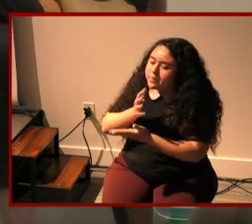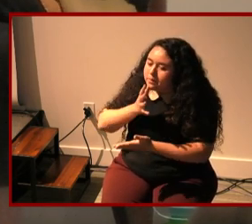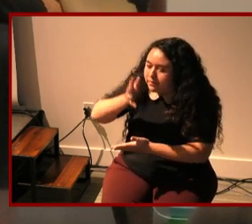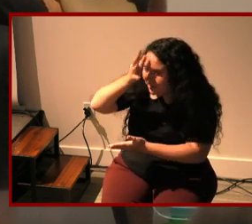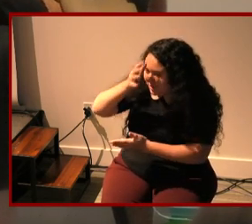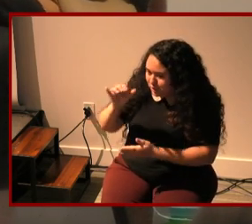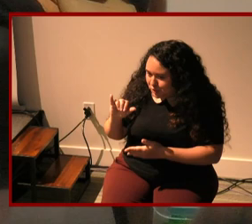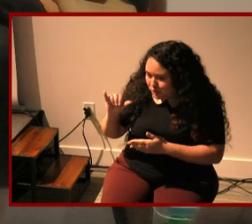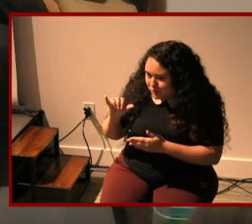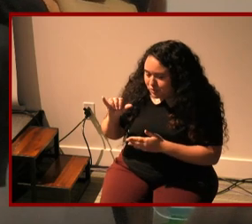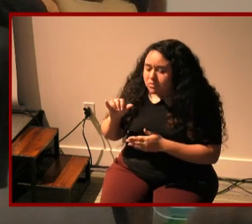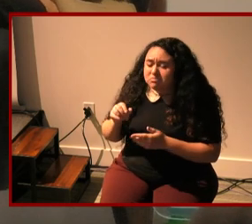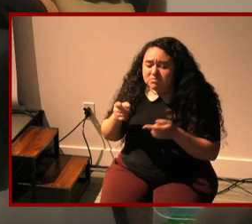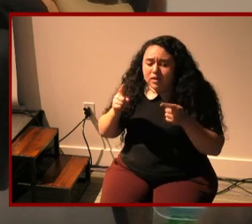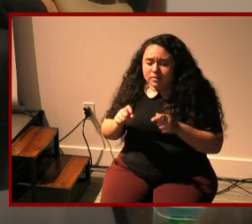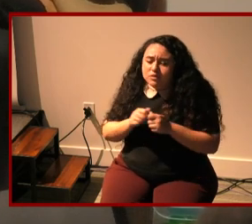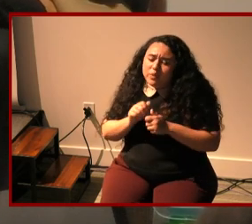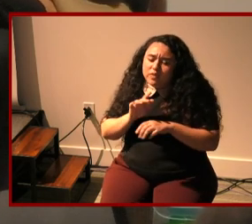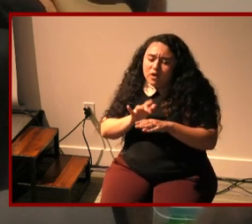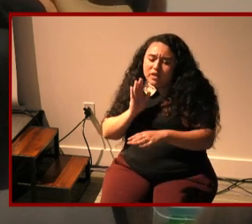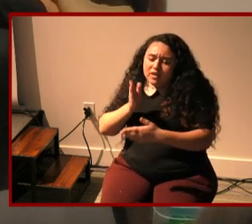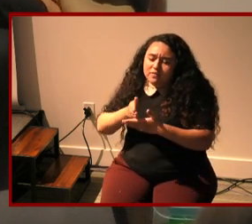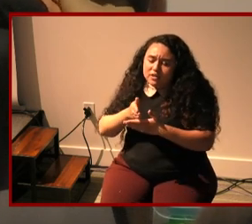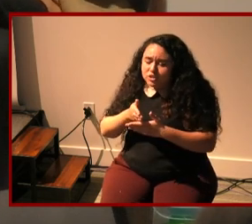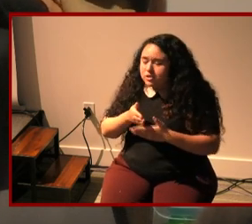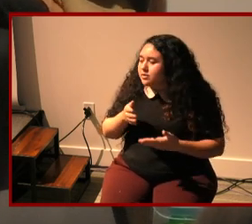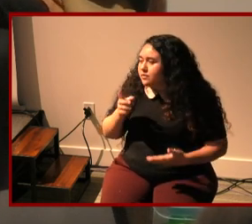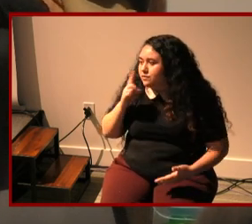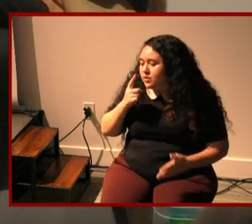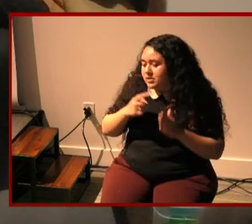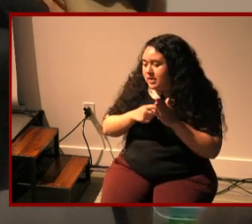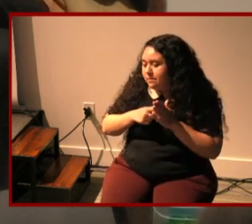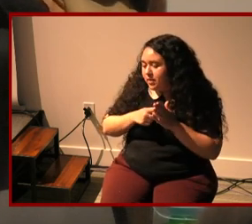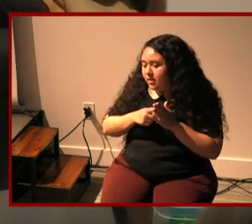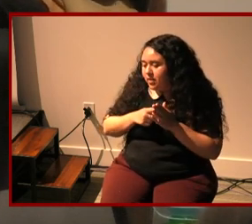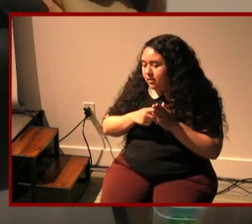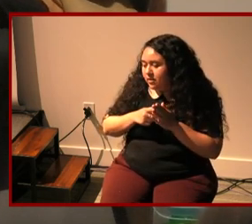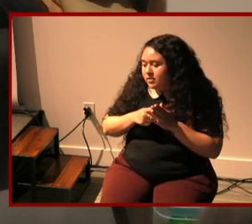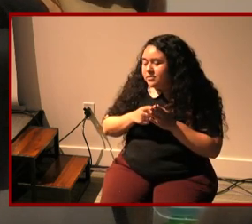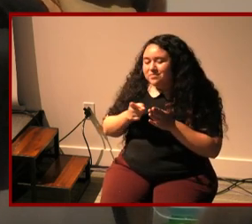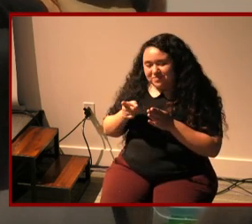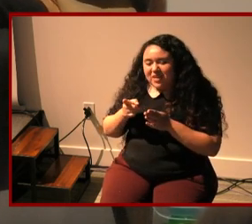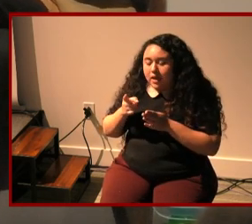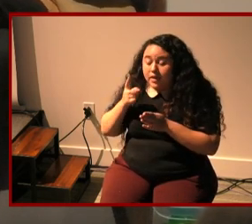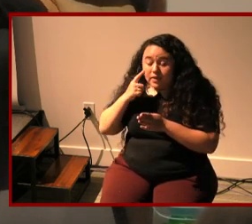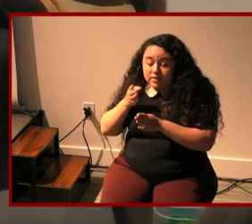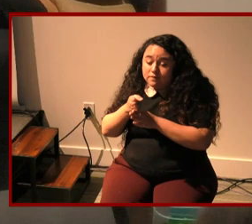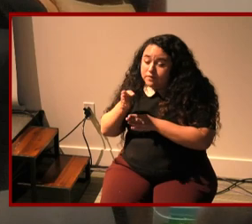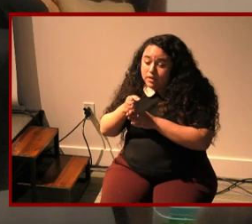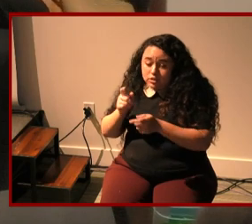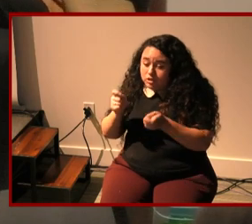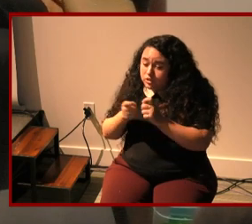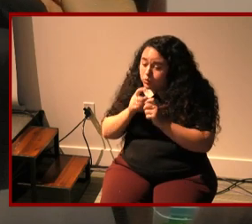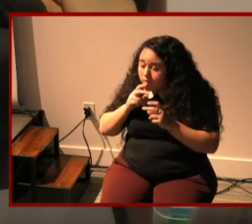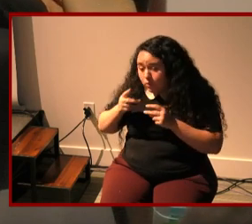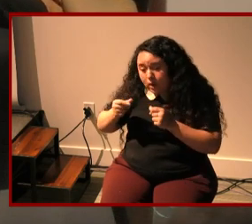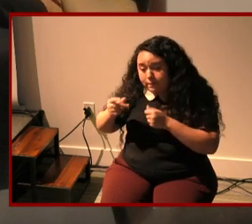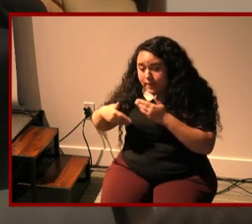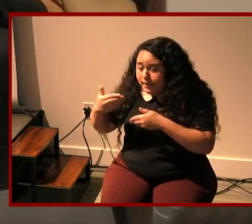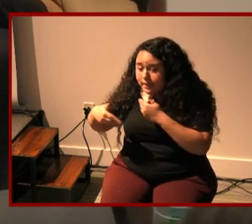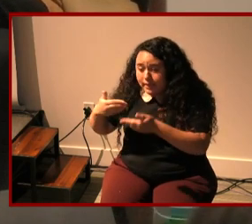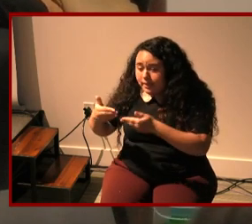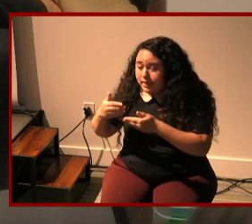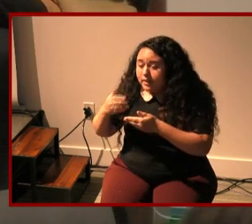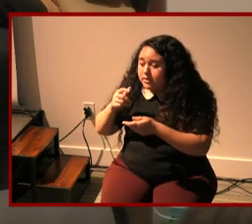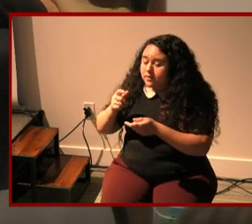a lot of times with early intervention um especially i mean things i think in the field of early intervention are changing really rapidly too more to these like sort of